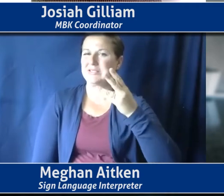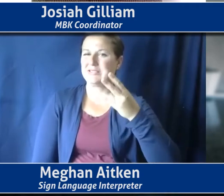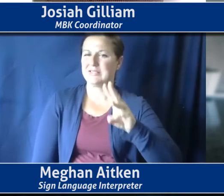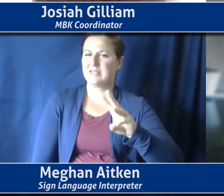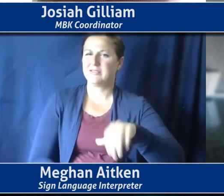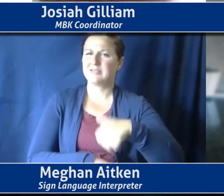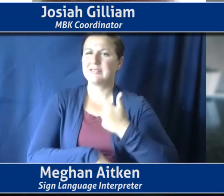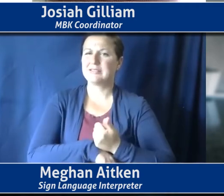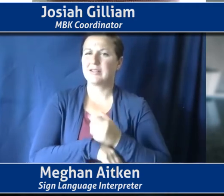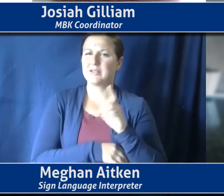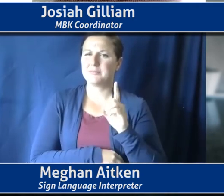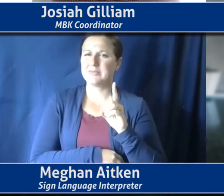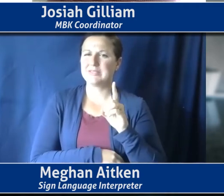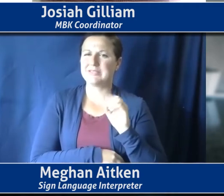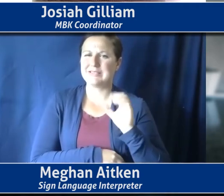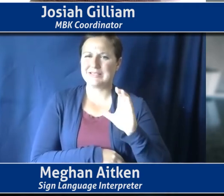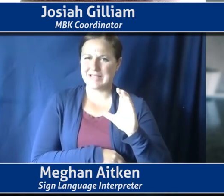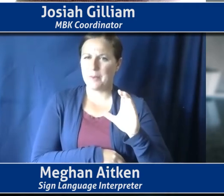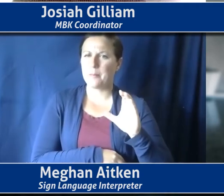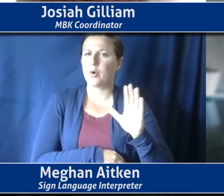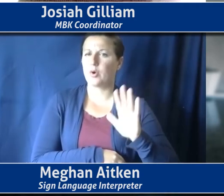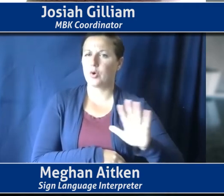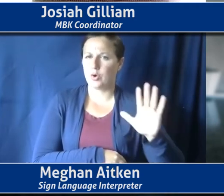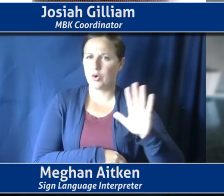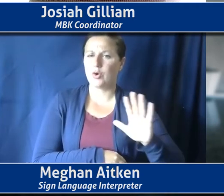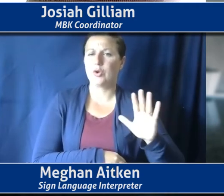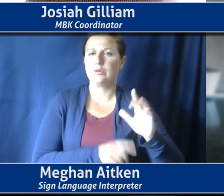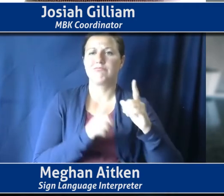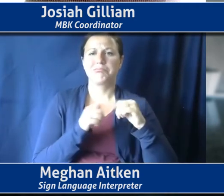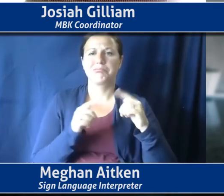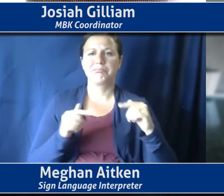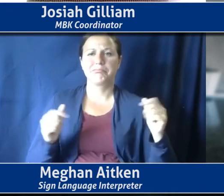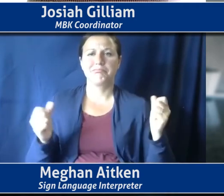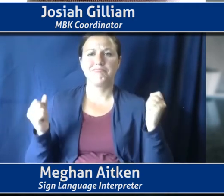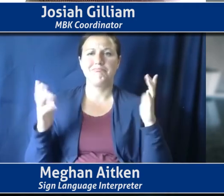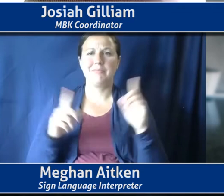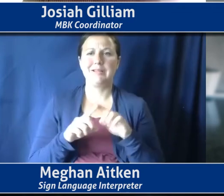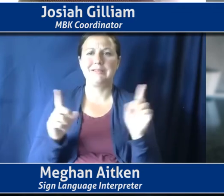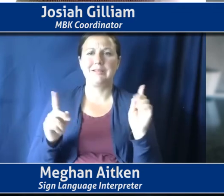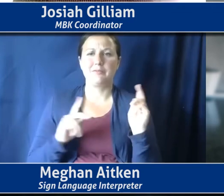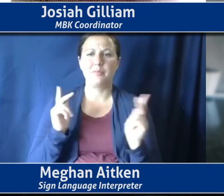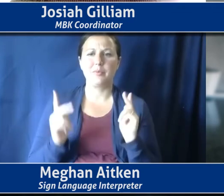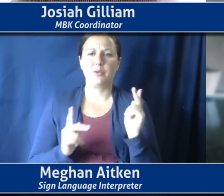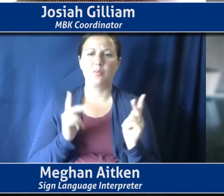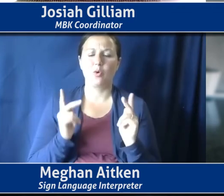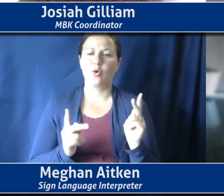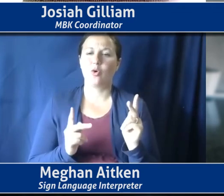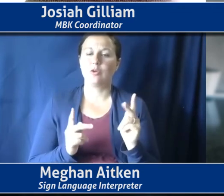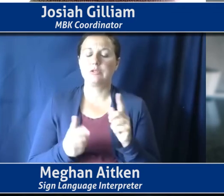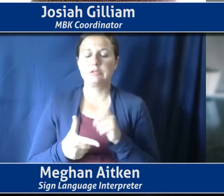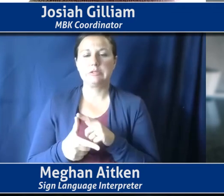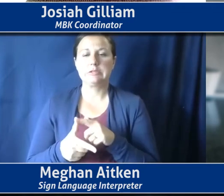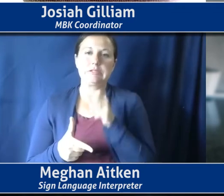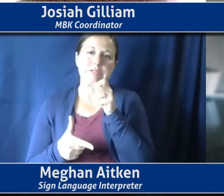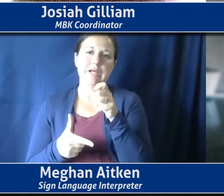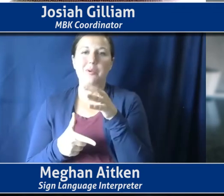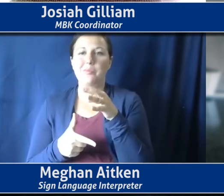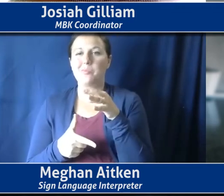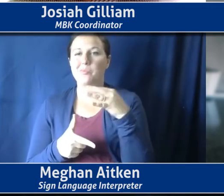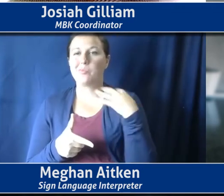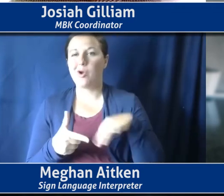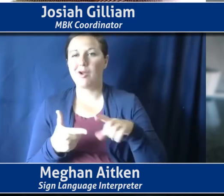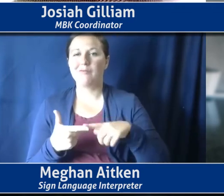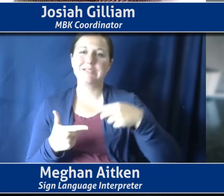so and, um, has a wide variety of different folks that are on the council that are, you know, from nonprofits, higher education, community